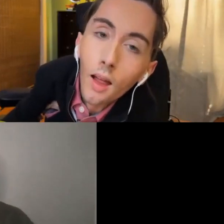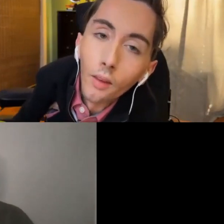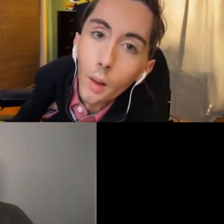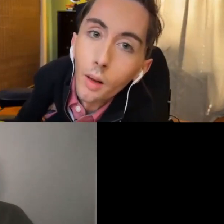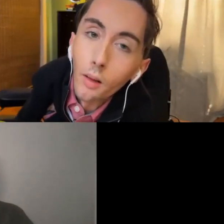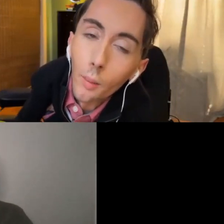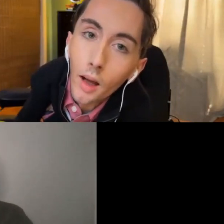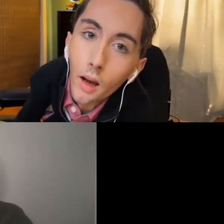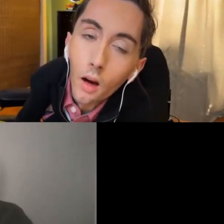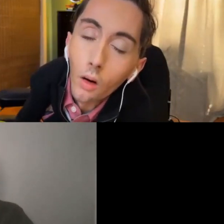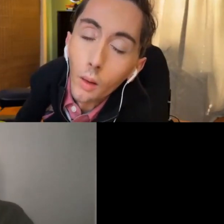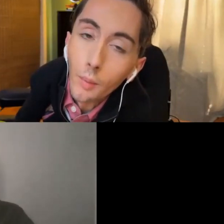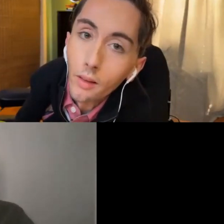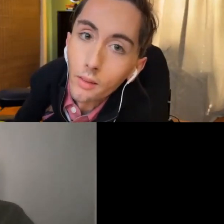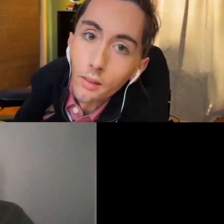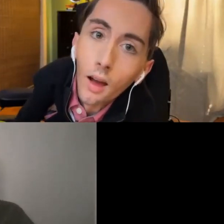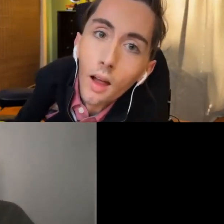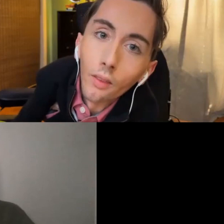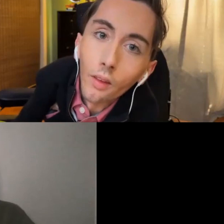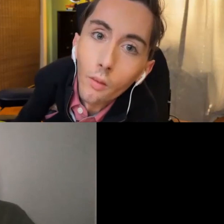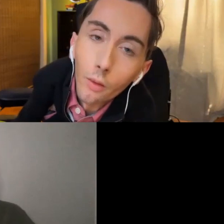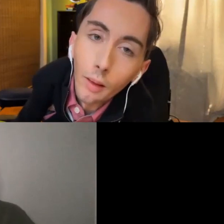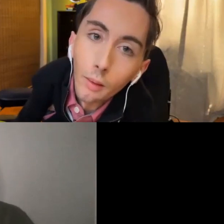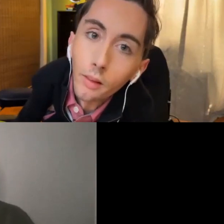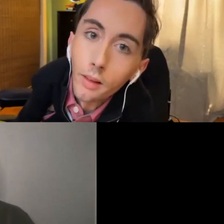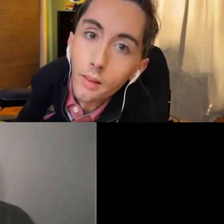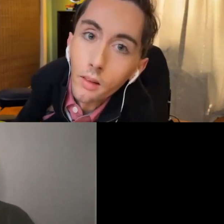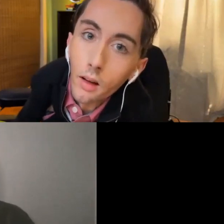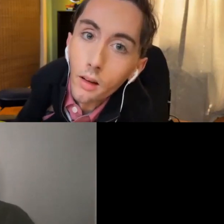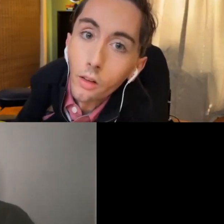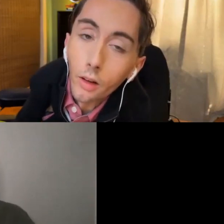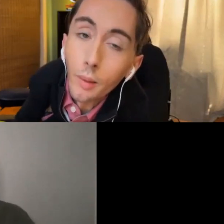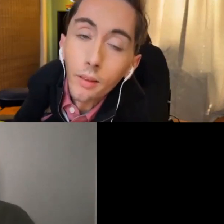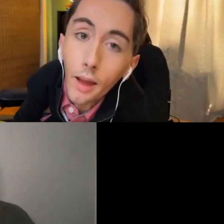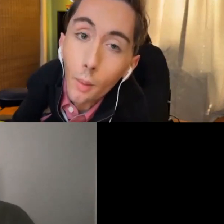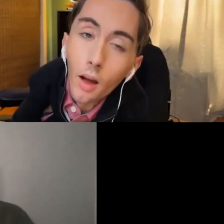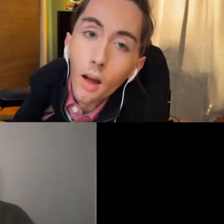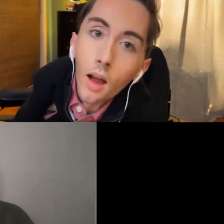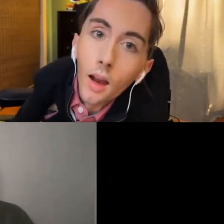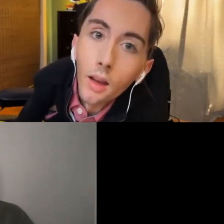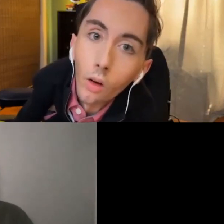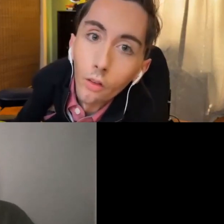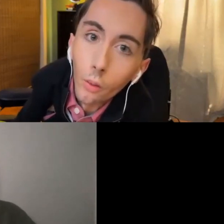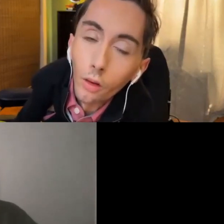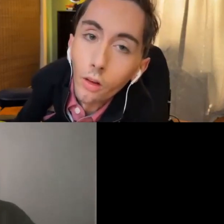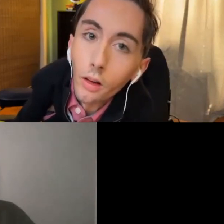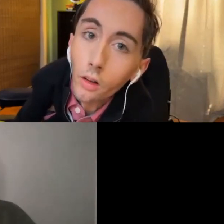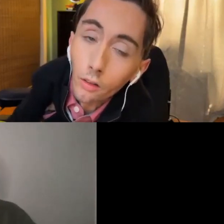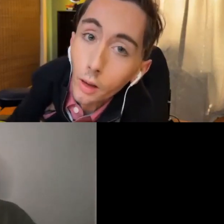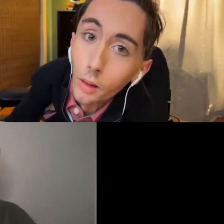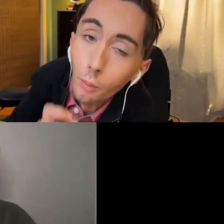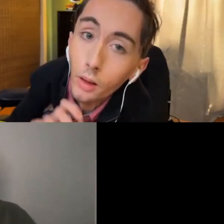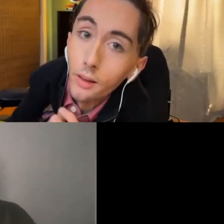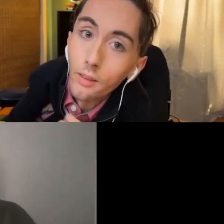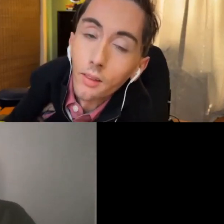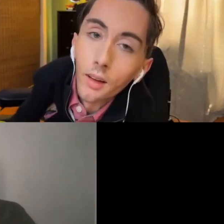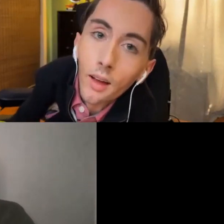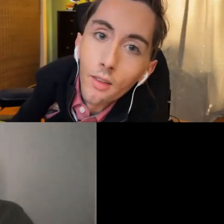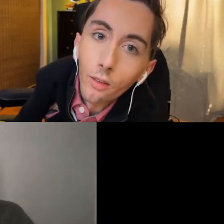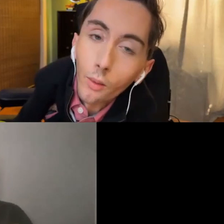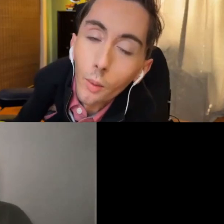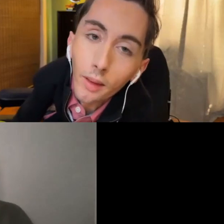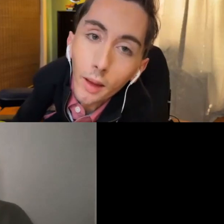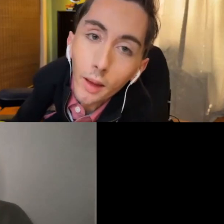am an alumni, our alumnus of RespectAbility's Entertainment Lab, and also a current entertainment apprentice.